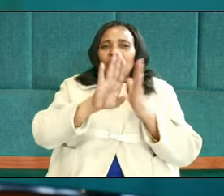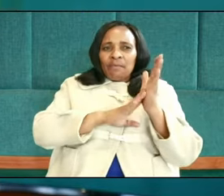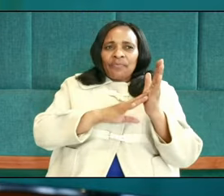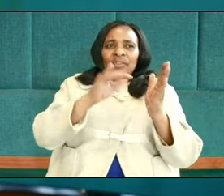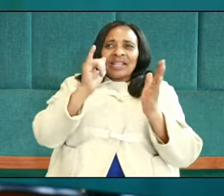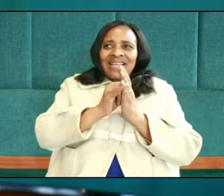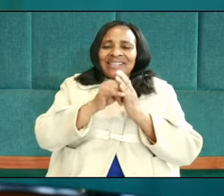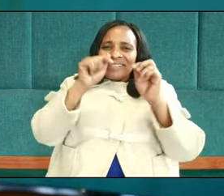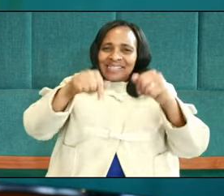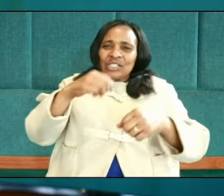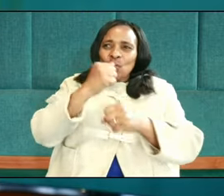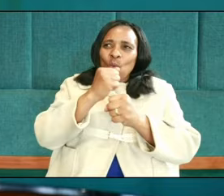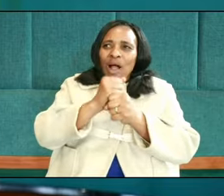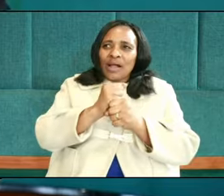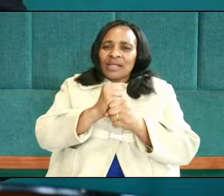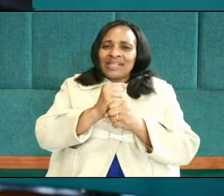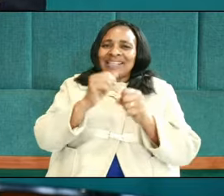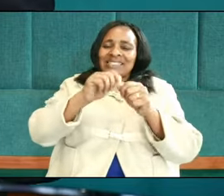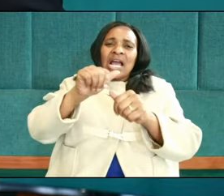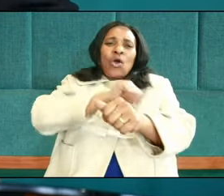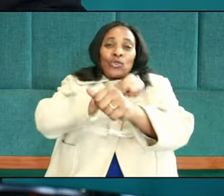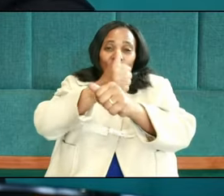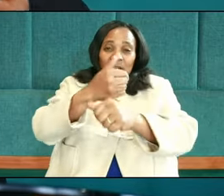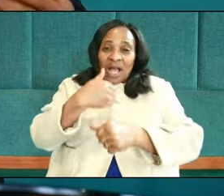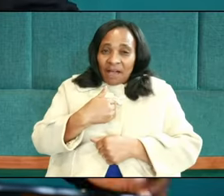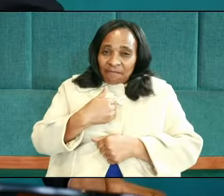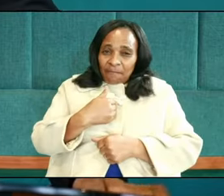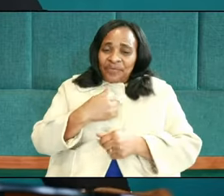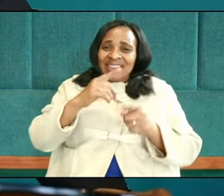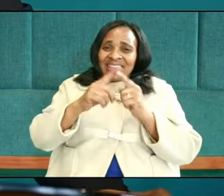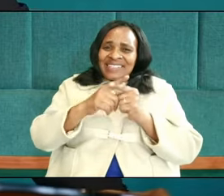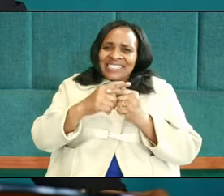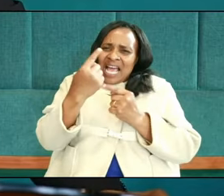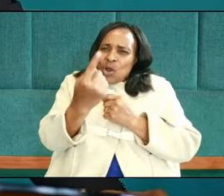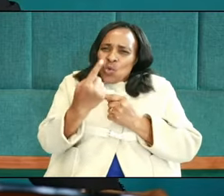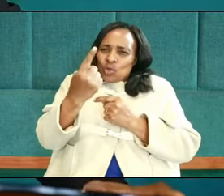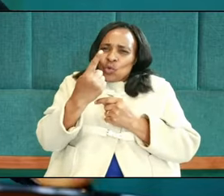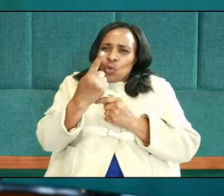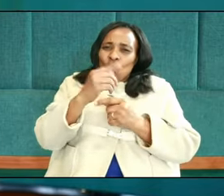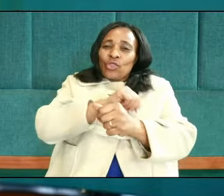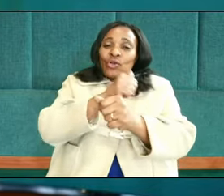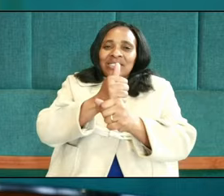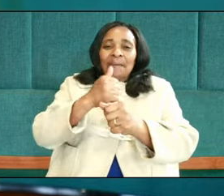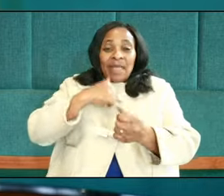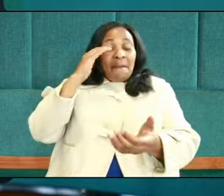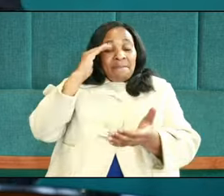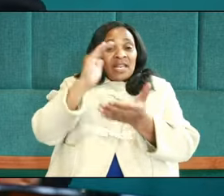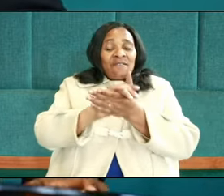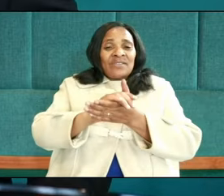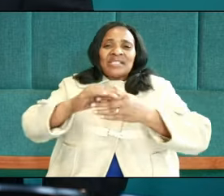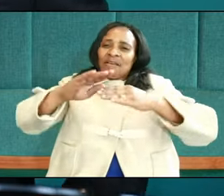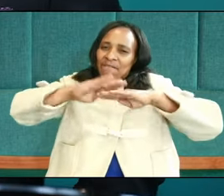that this book is the ultimate authority. In fact, it is the sole authority. I also believe in its